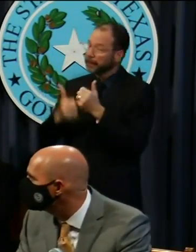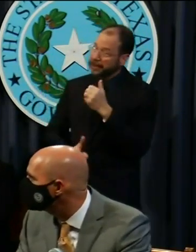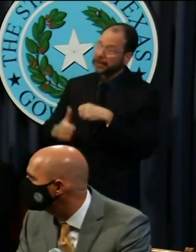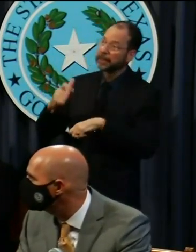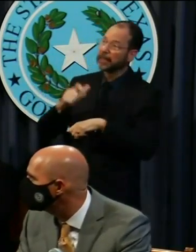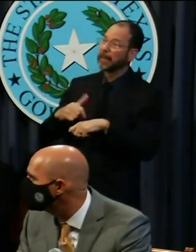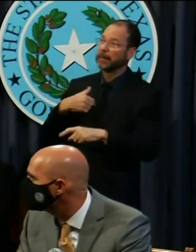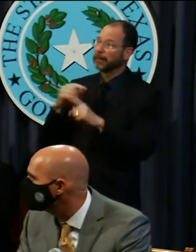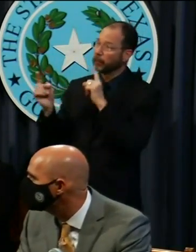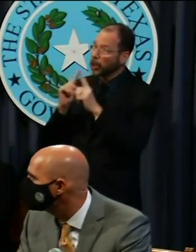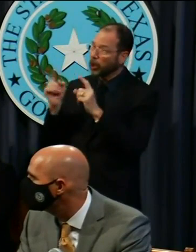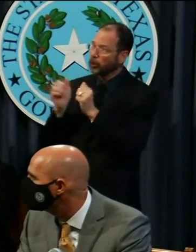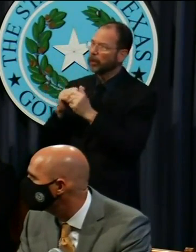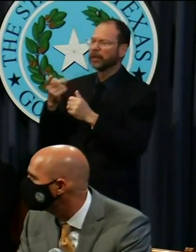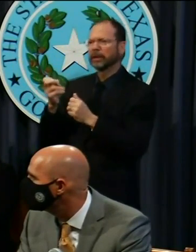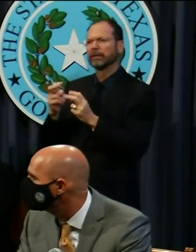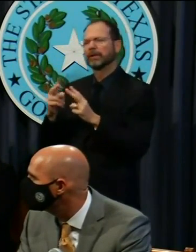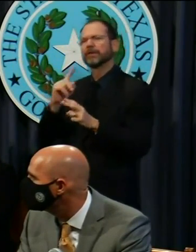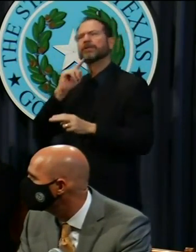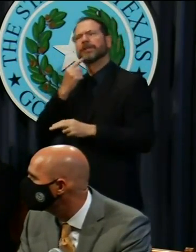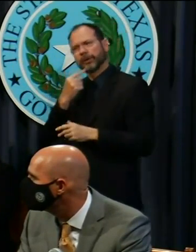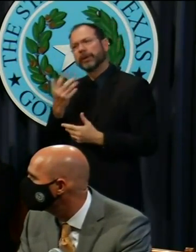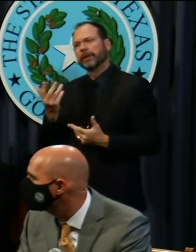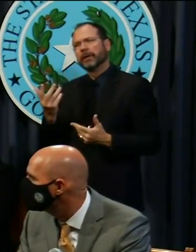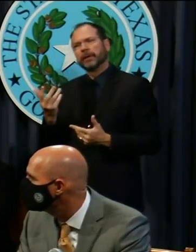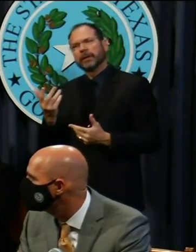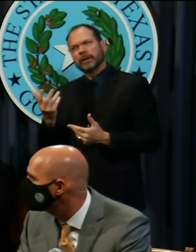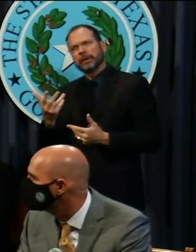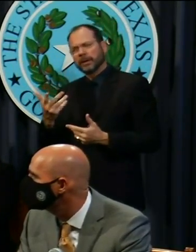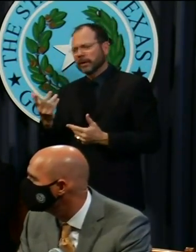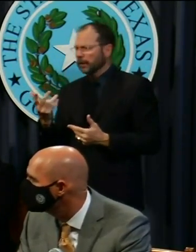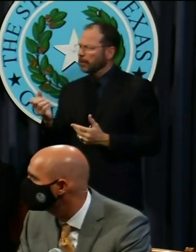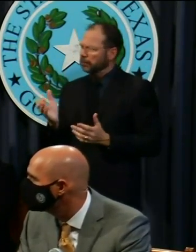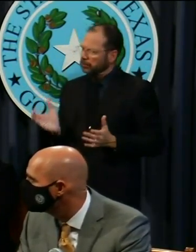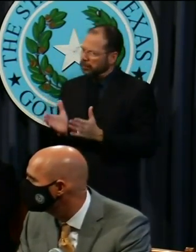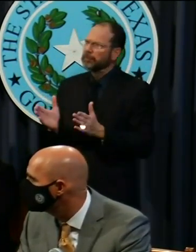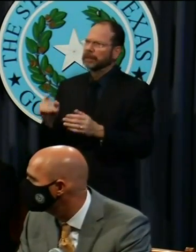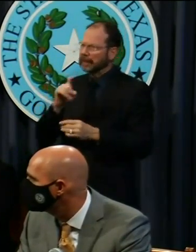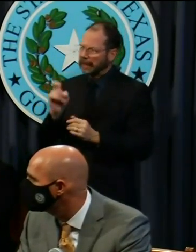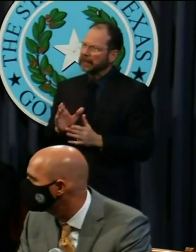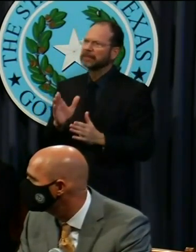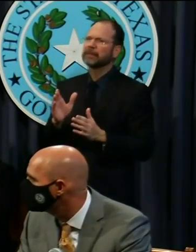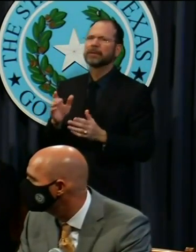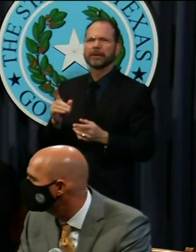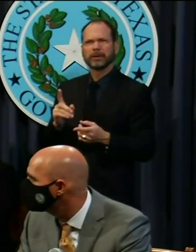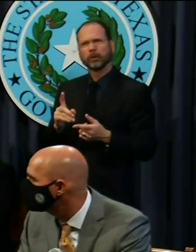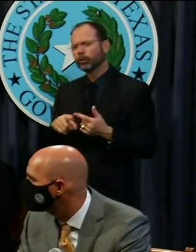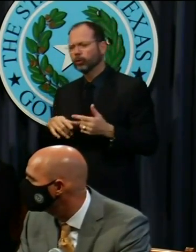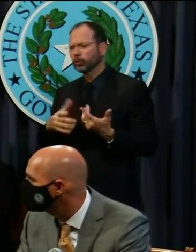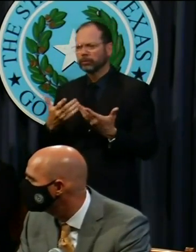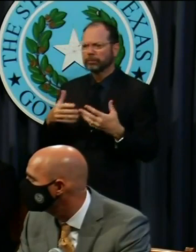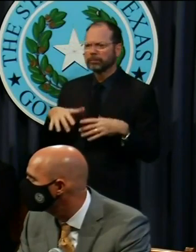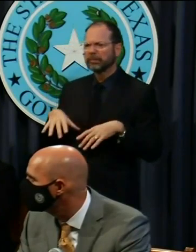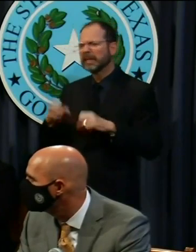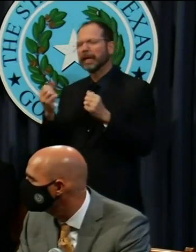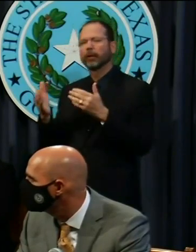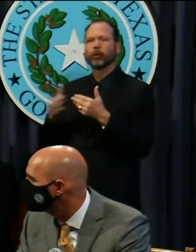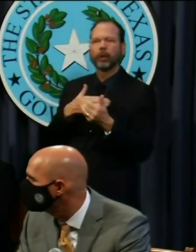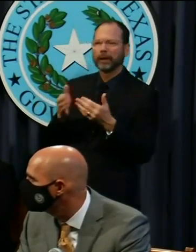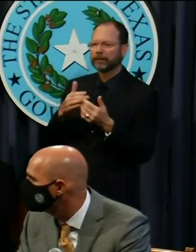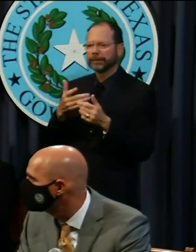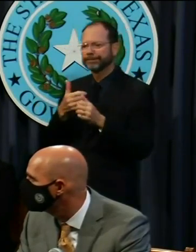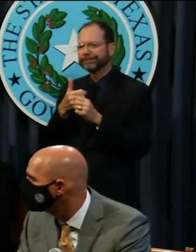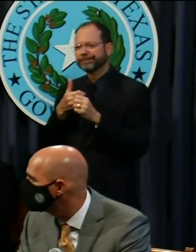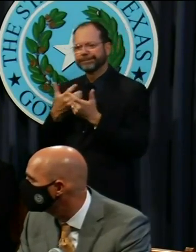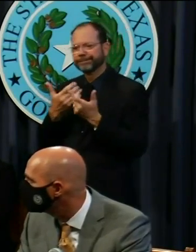time I've talked to him about it, he's been very serious about it. He's been urging Texas to take the type of action that is needed to curtail